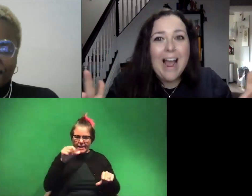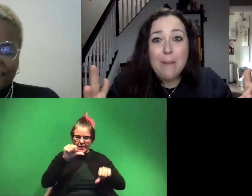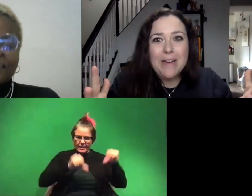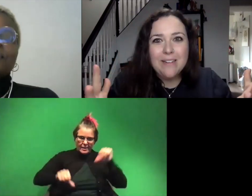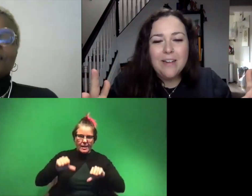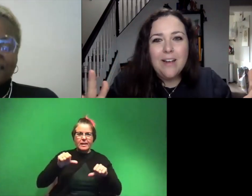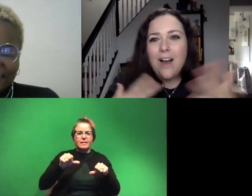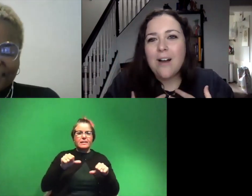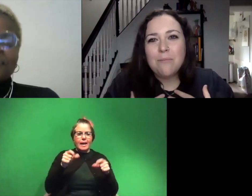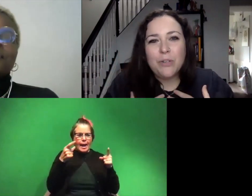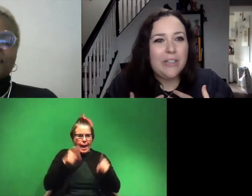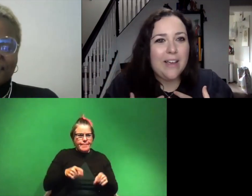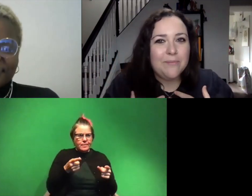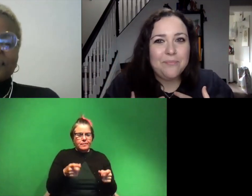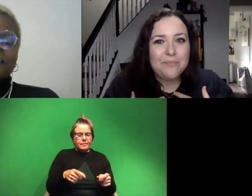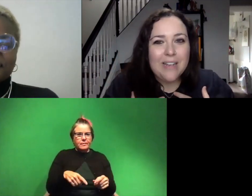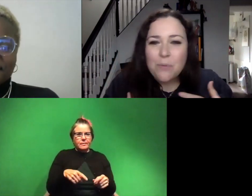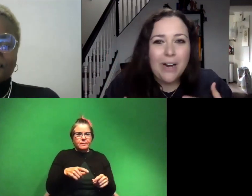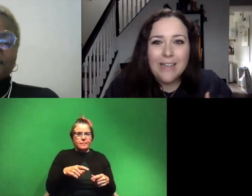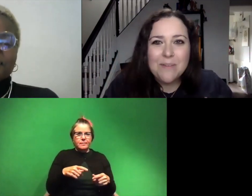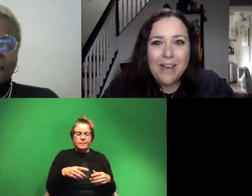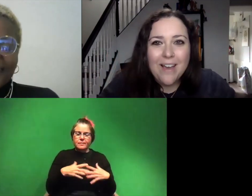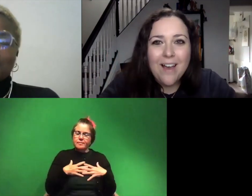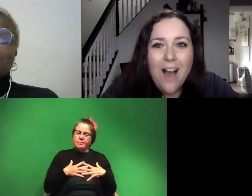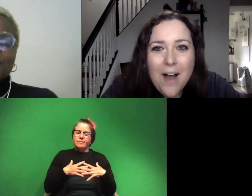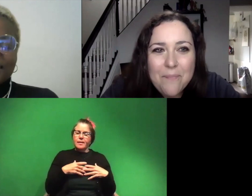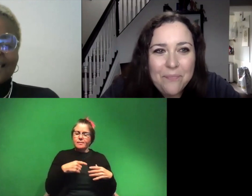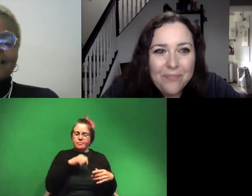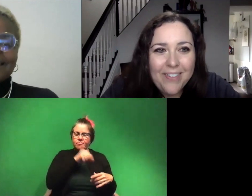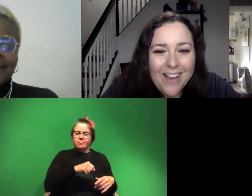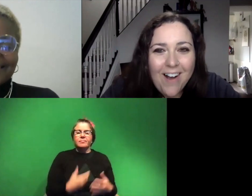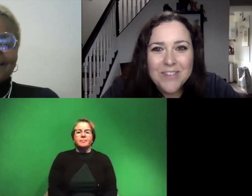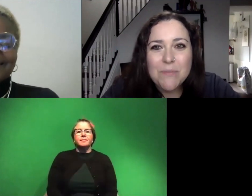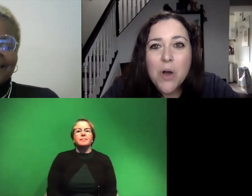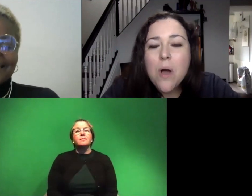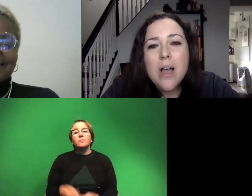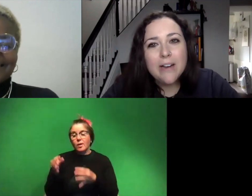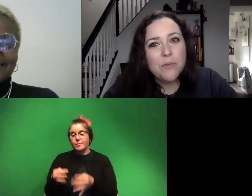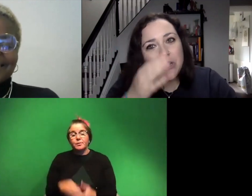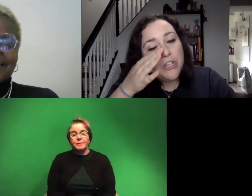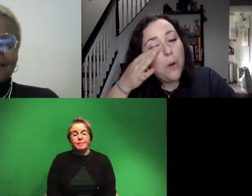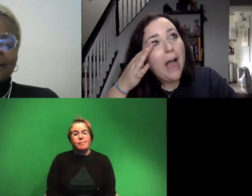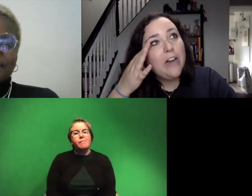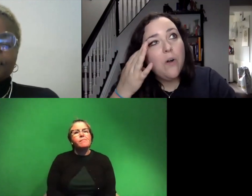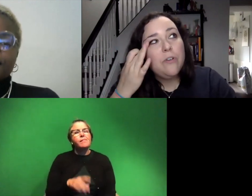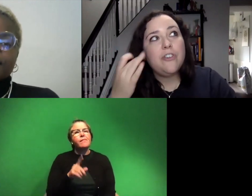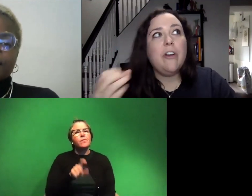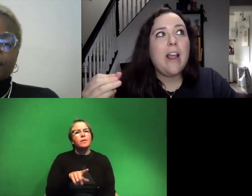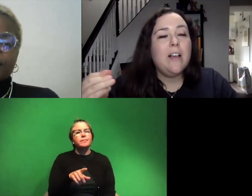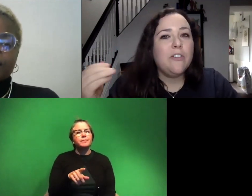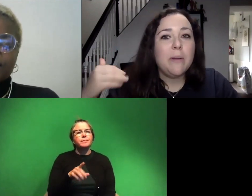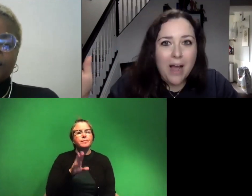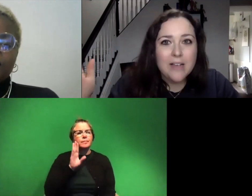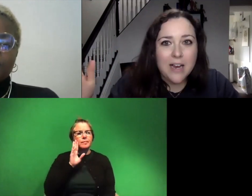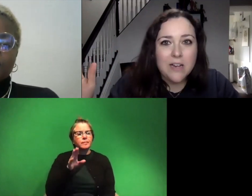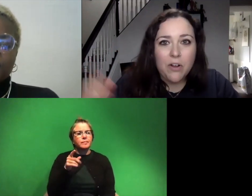happen um really is where i like to be um awesome so here's a question so i know during